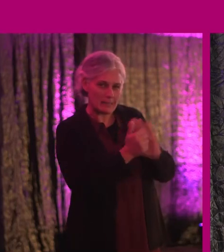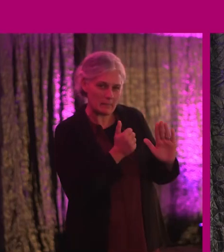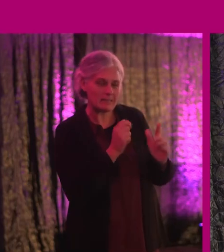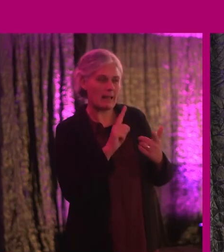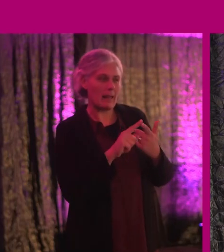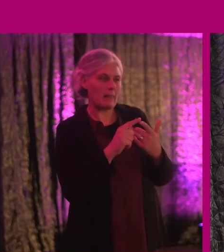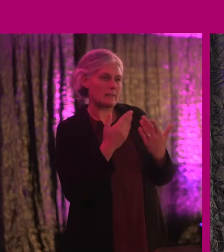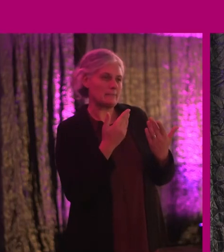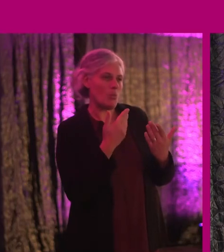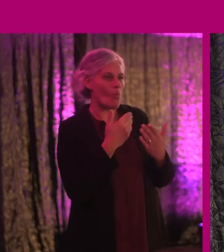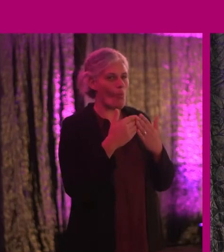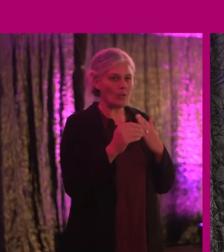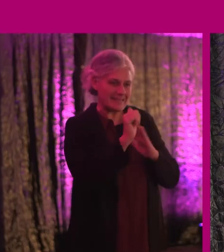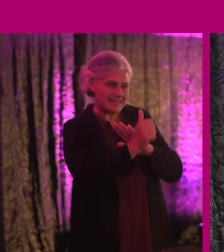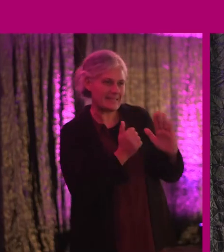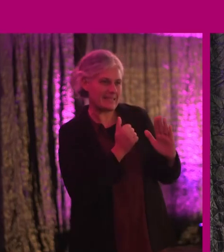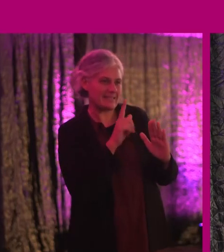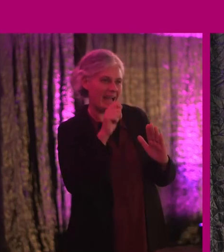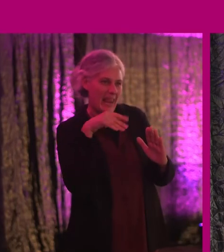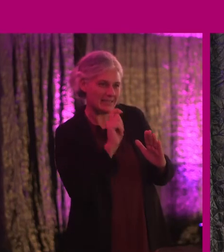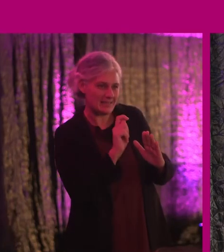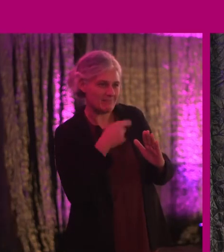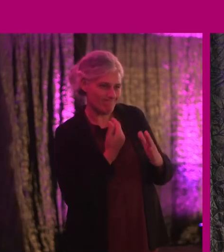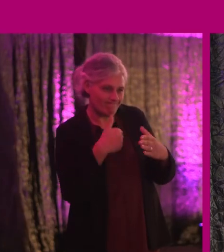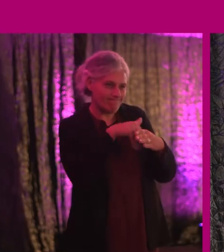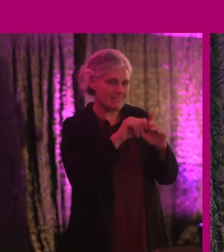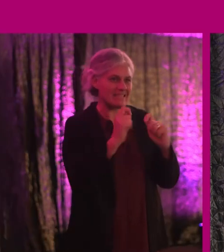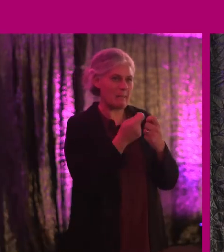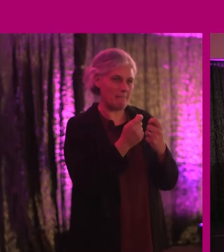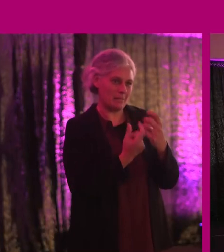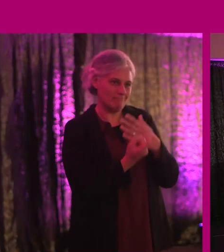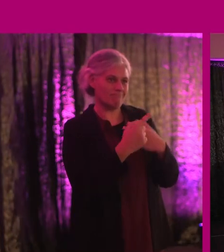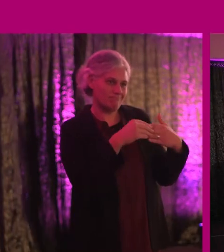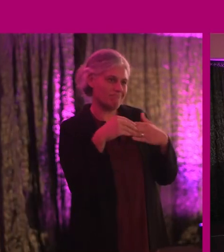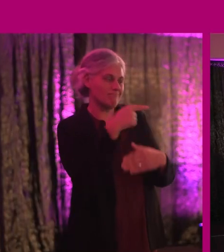what talents and skills she's brought to this theme and initiative. Thank you.